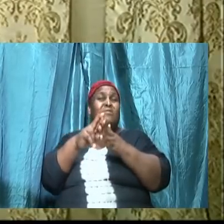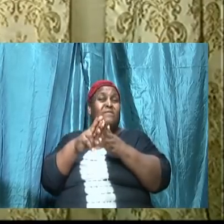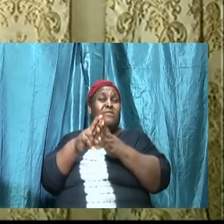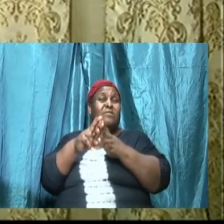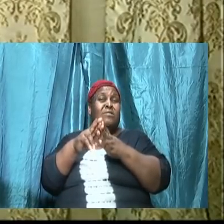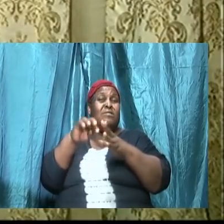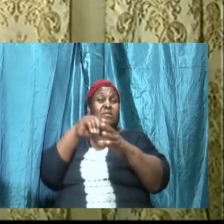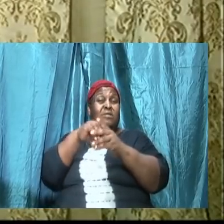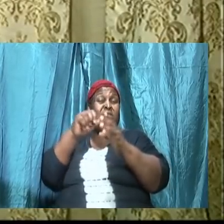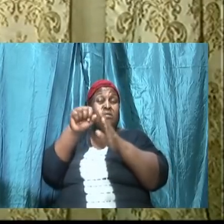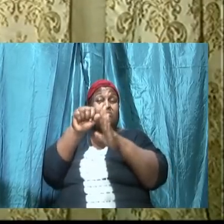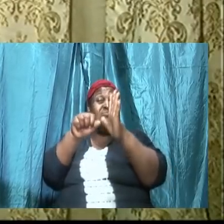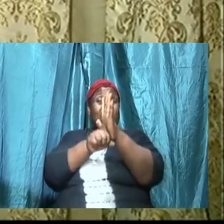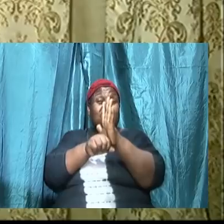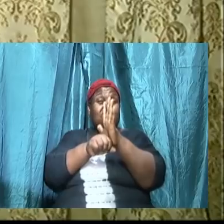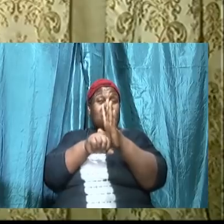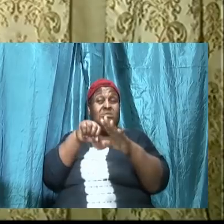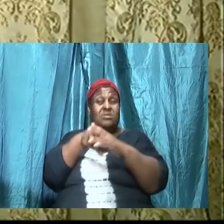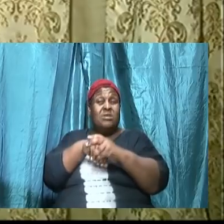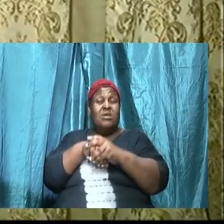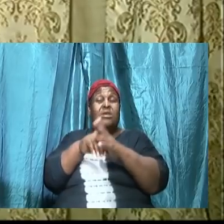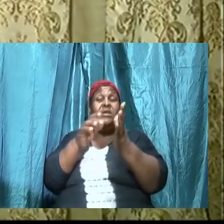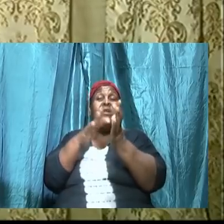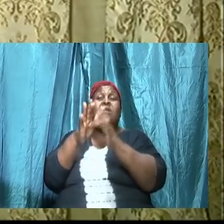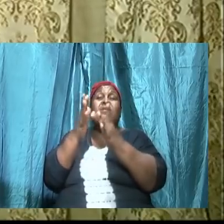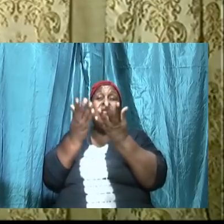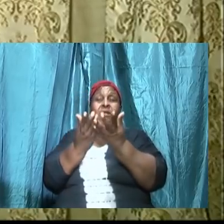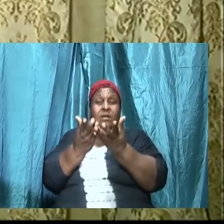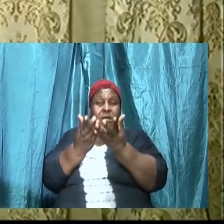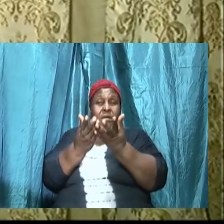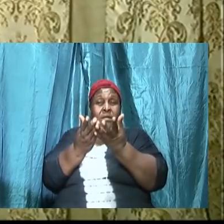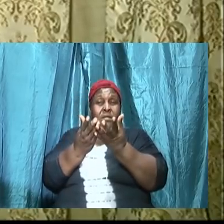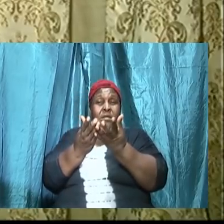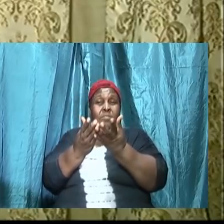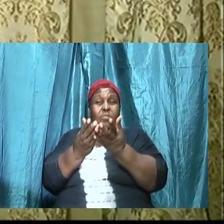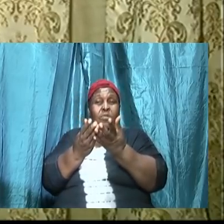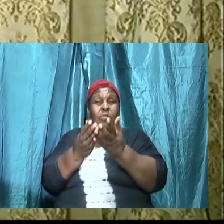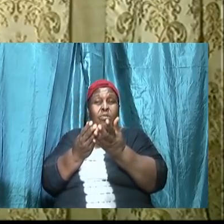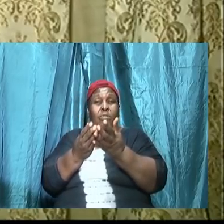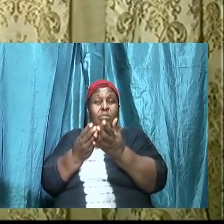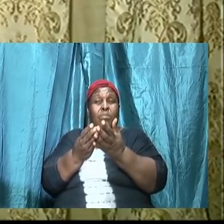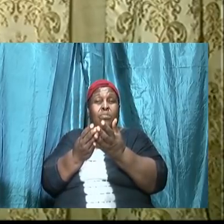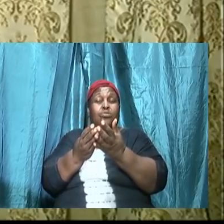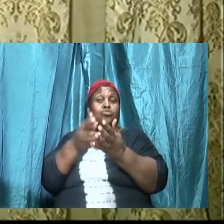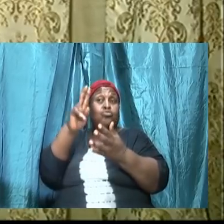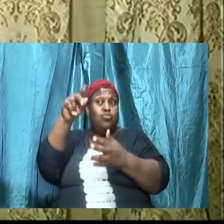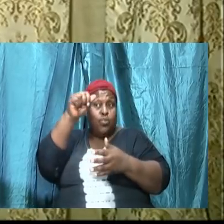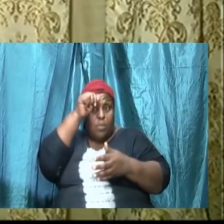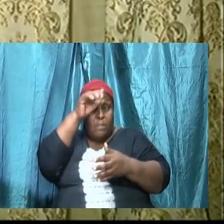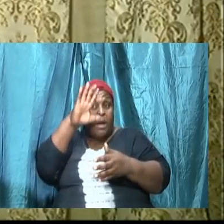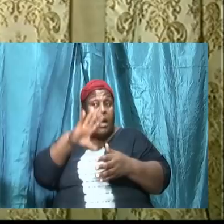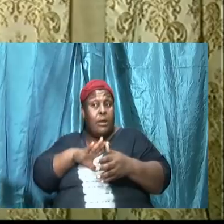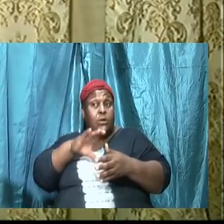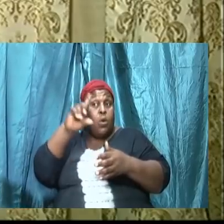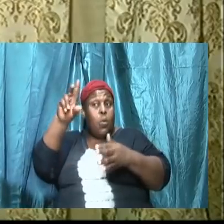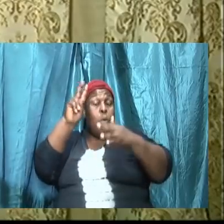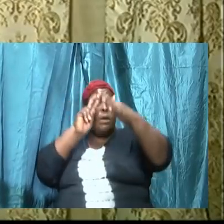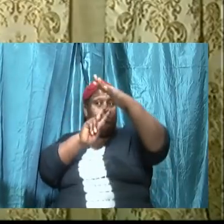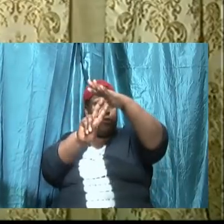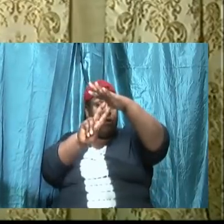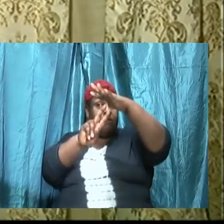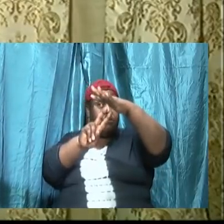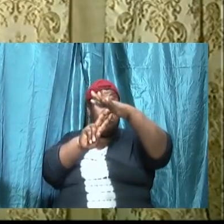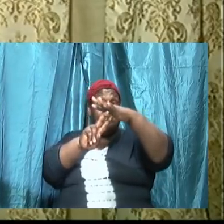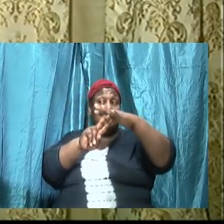Numbers chapter 22 with Balaam and Balak and we made the point and I am reinforcing